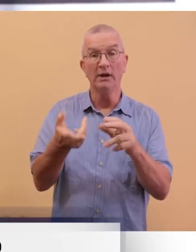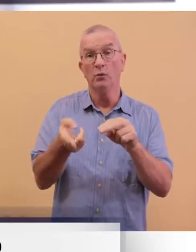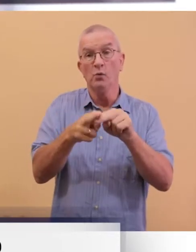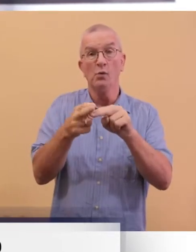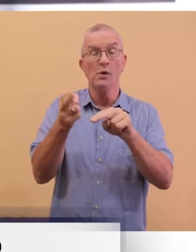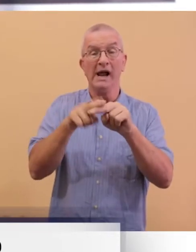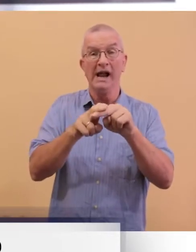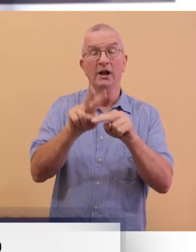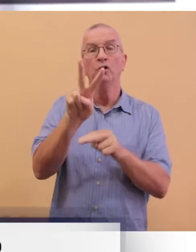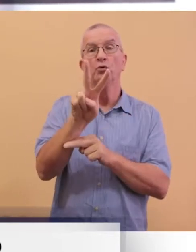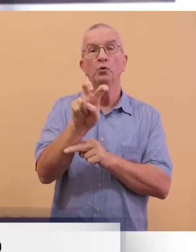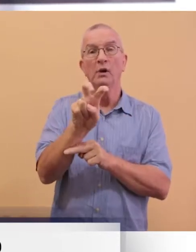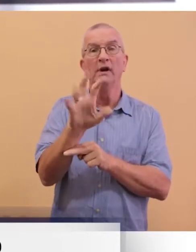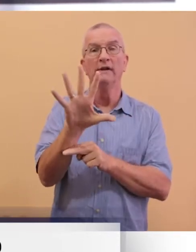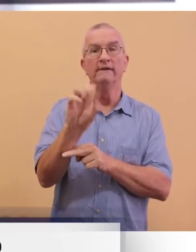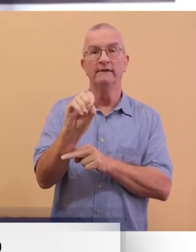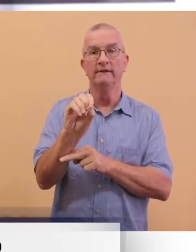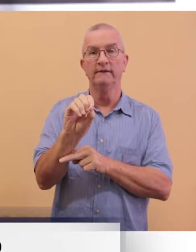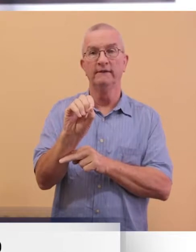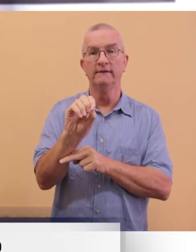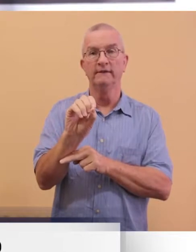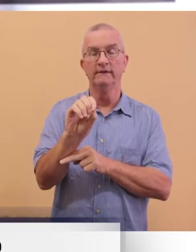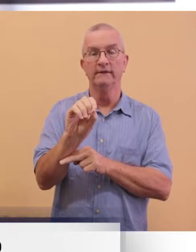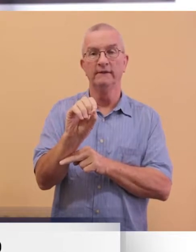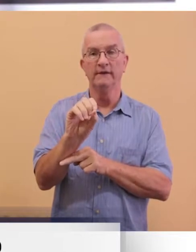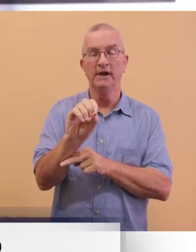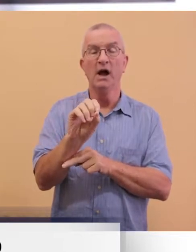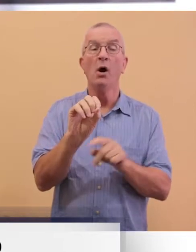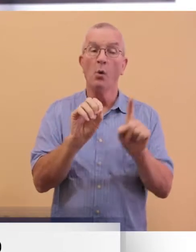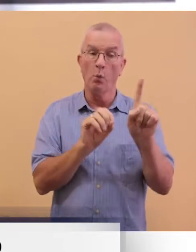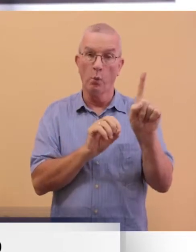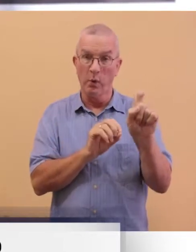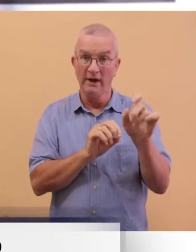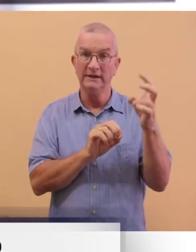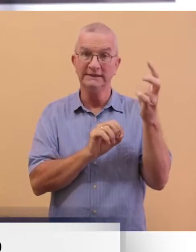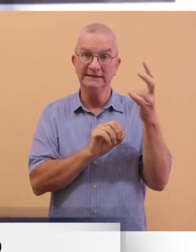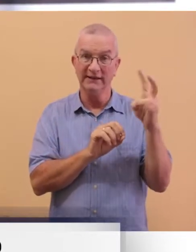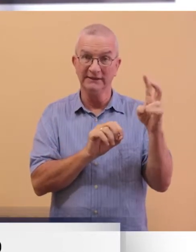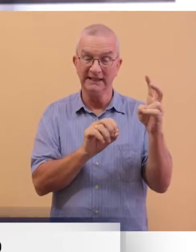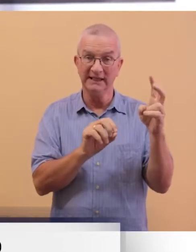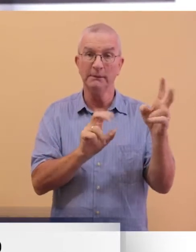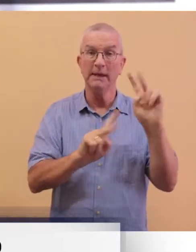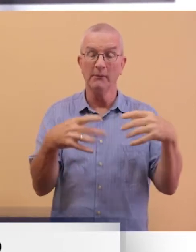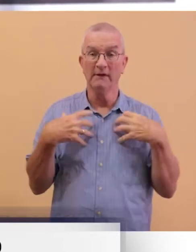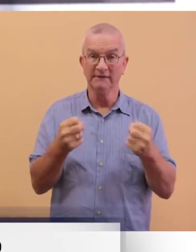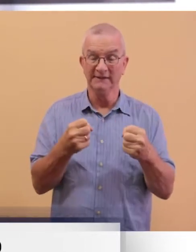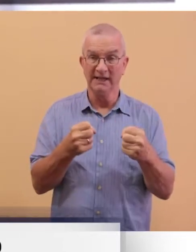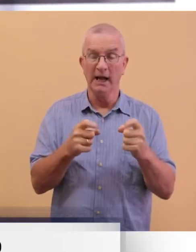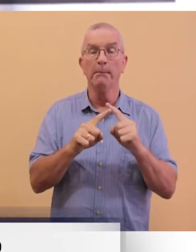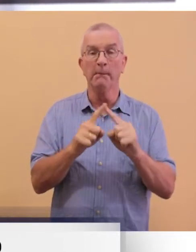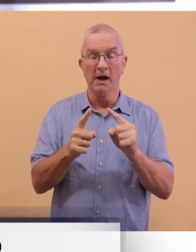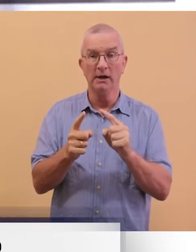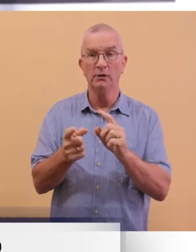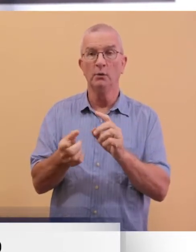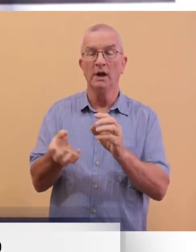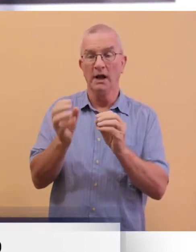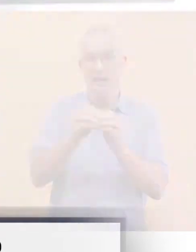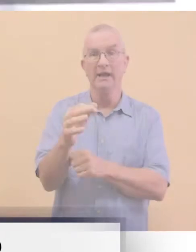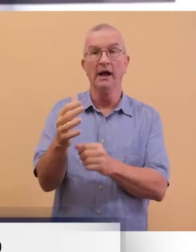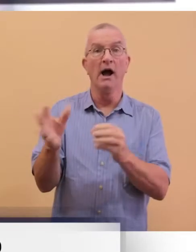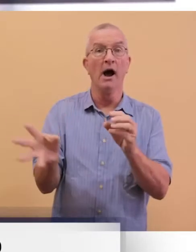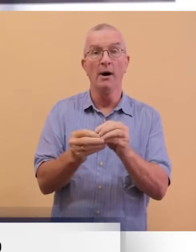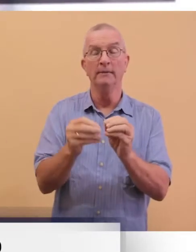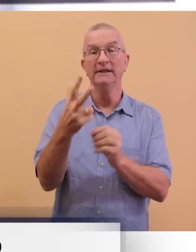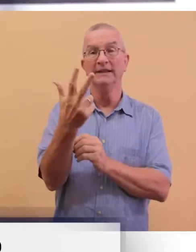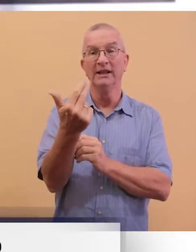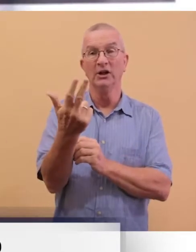to 250. 117 persons have recovered, but we recorded another COVID-19 death.